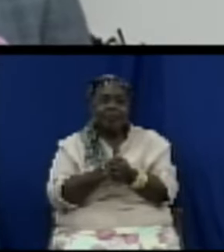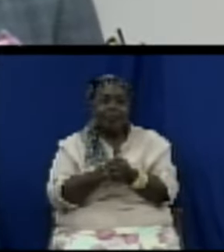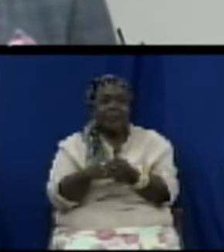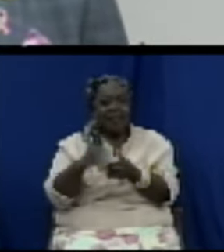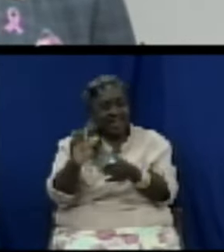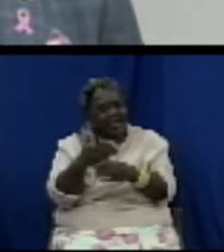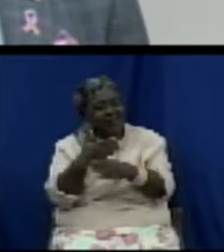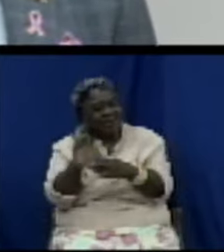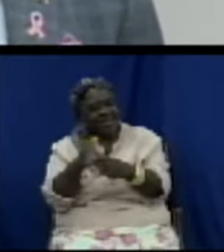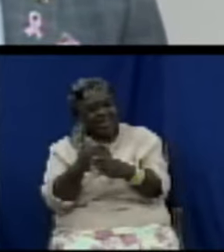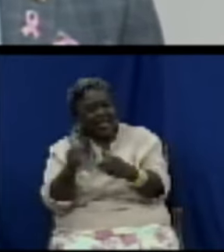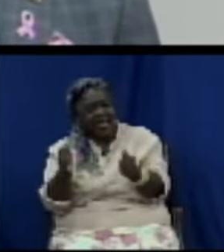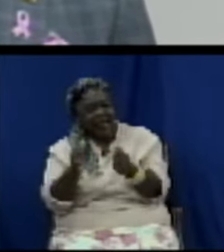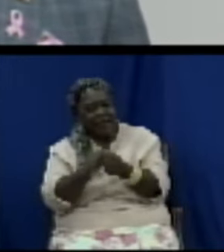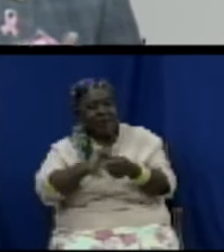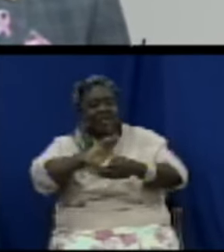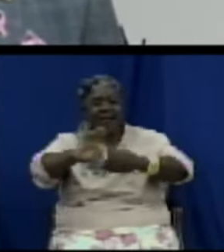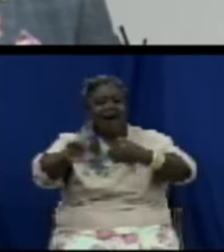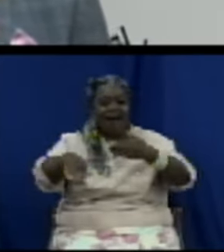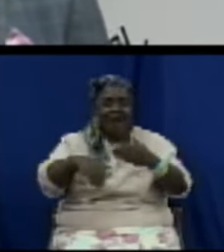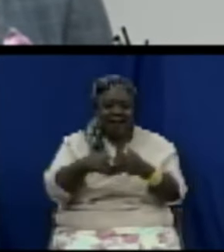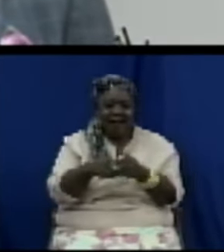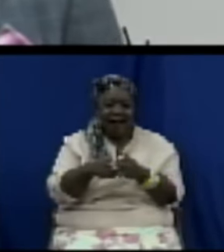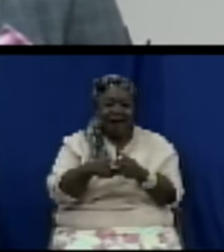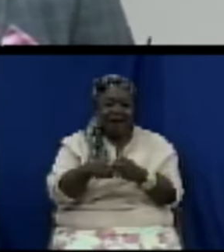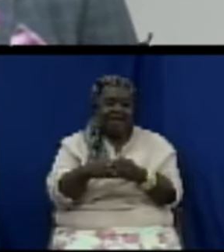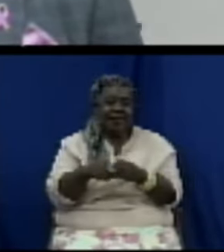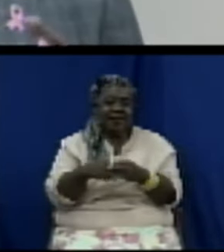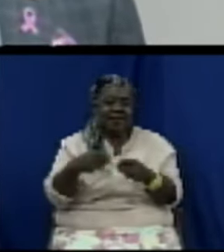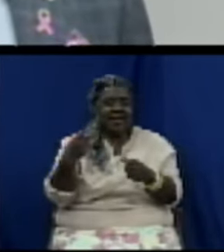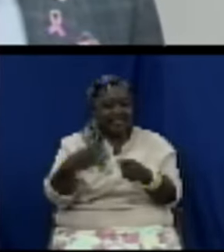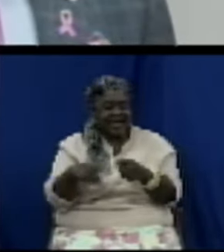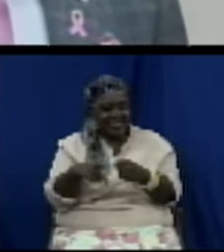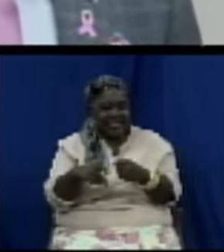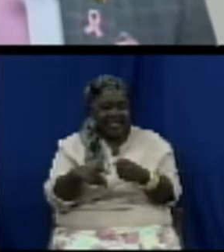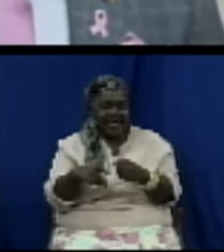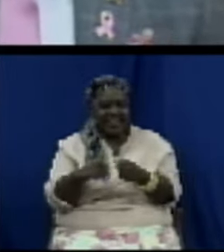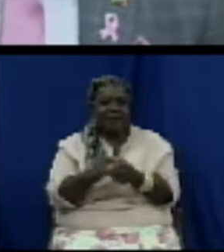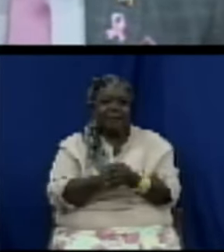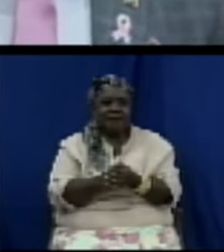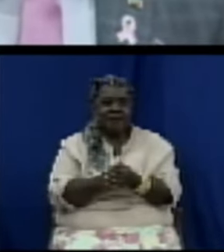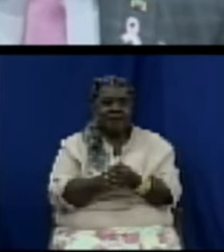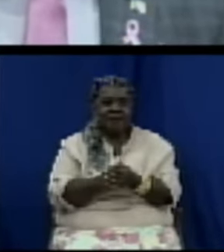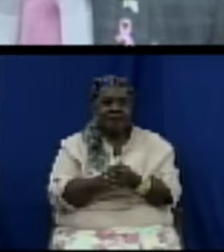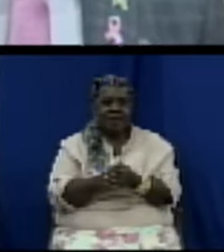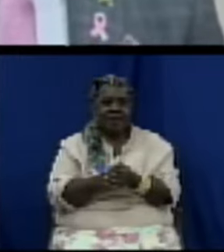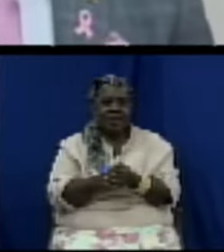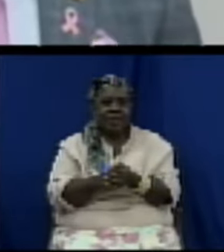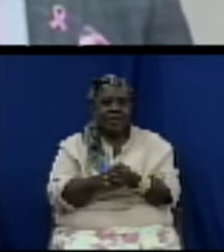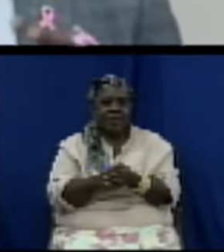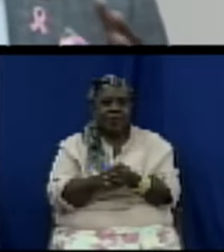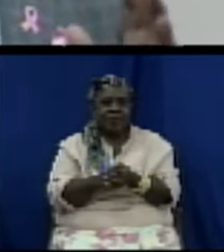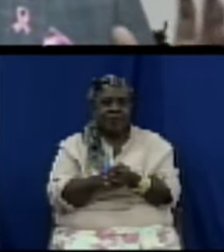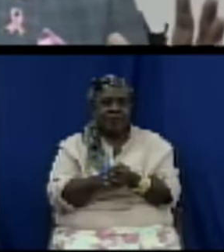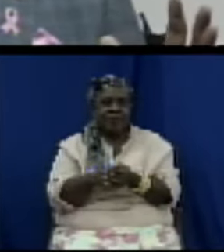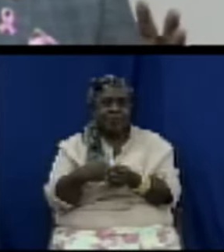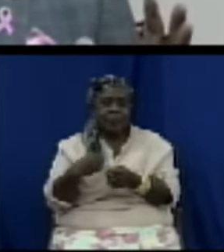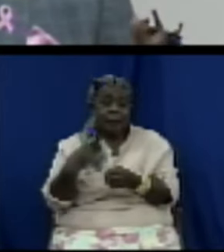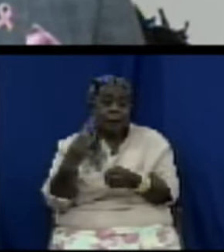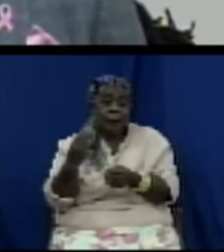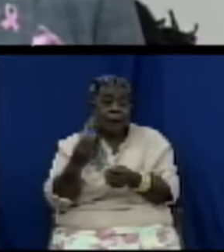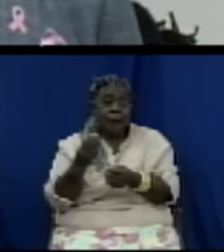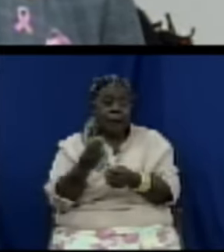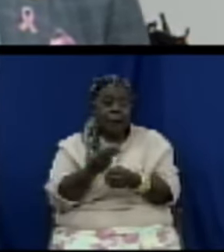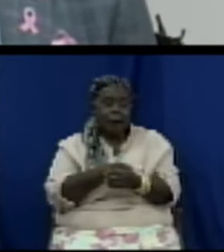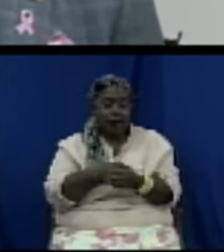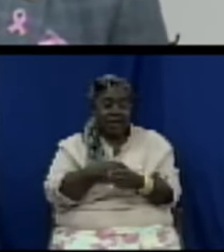all those who participated for openness and transparency. Of course, with anything you do, you can't satisfy every single